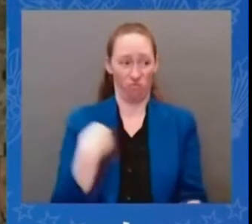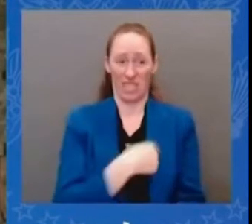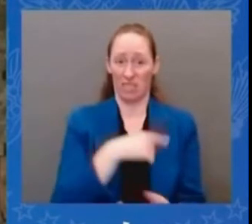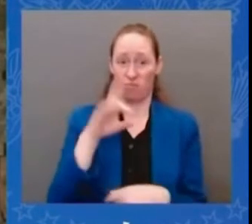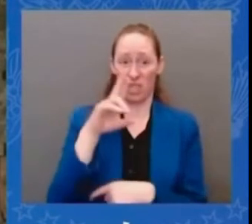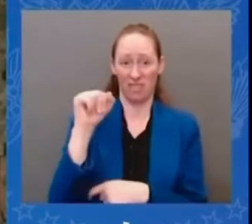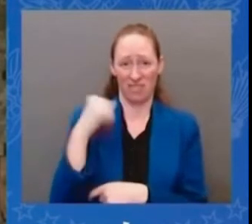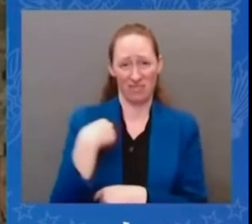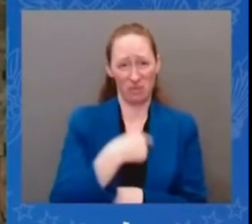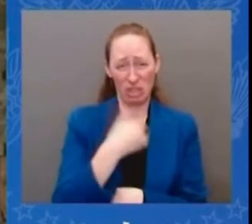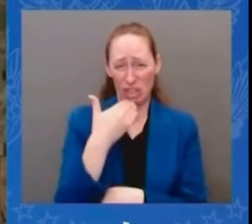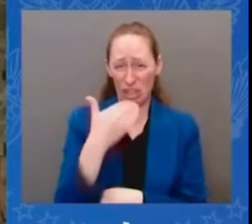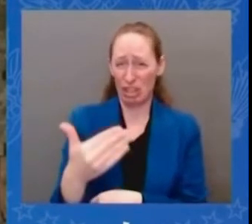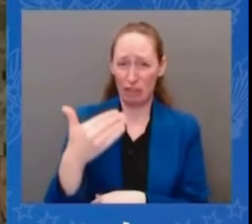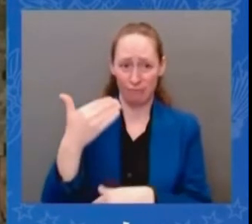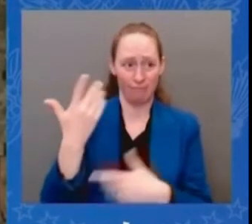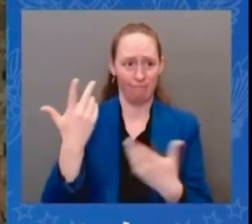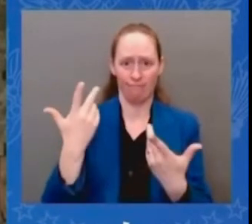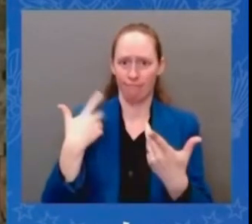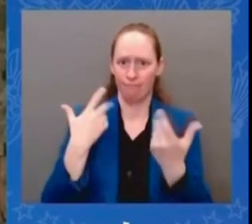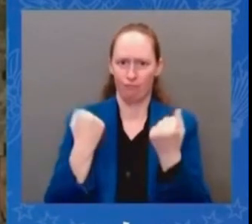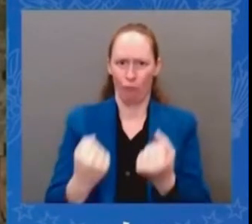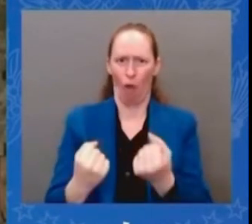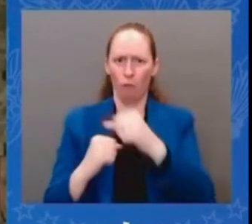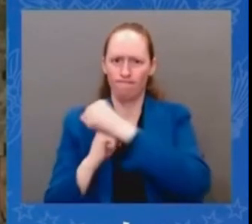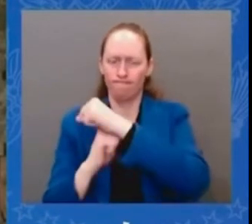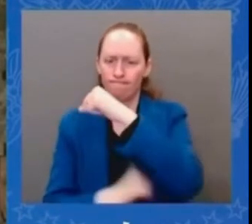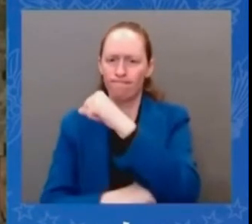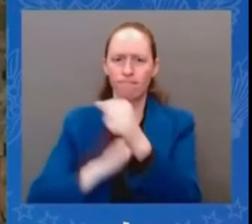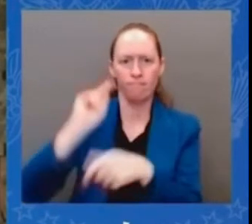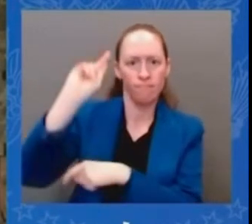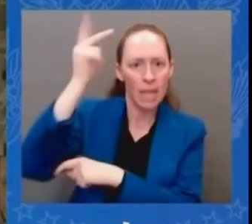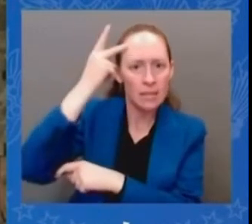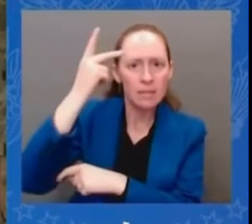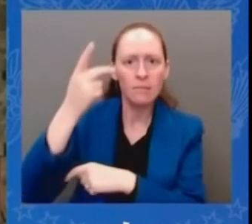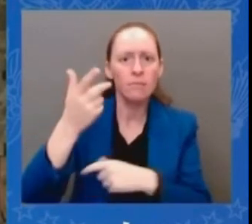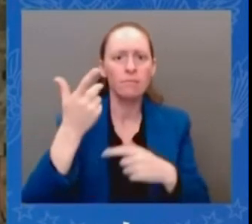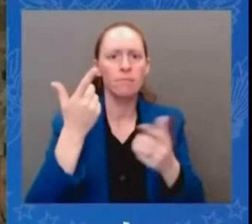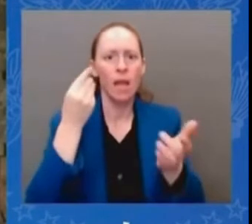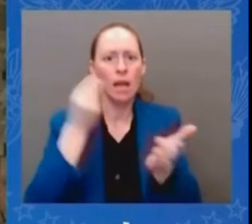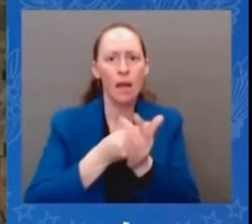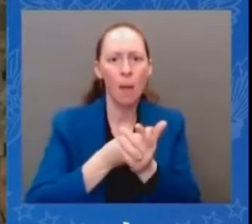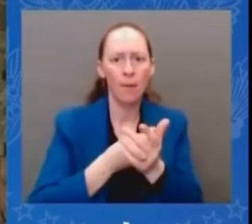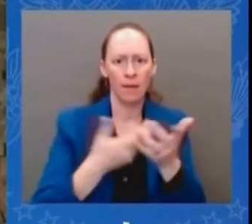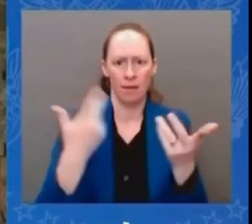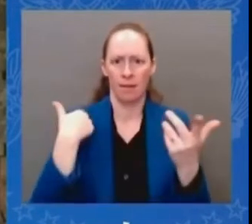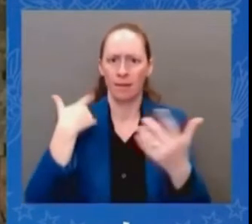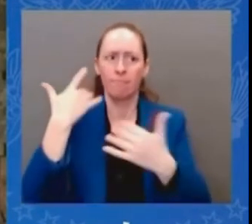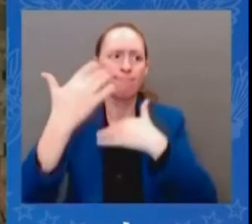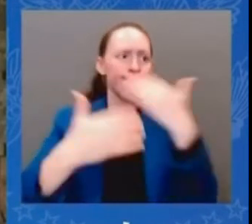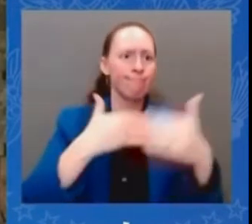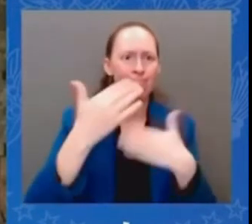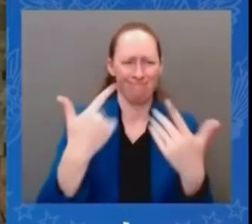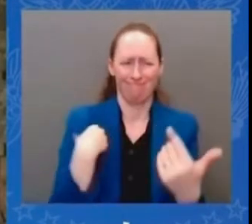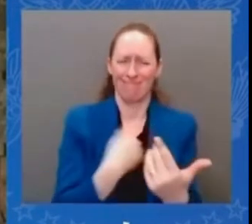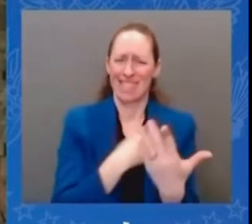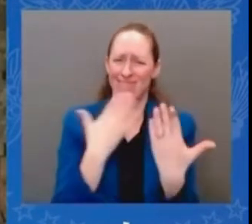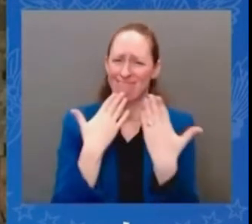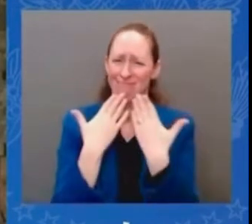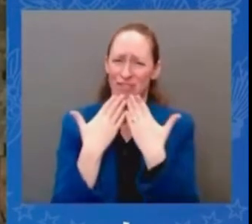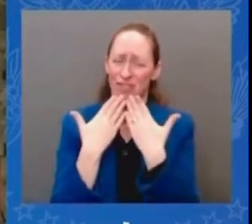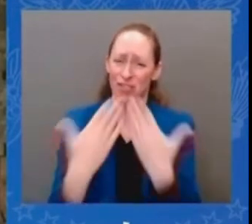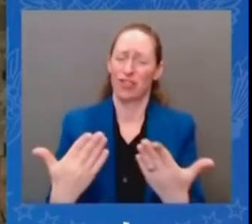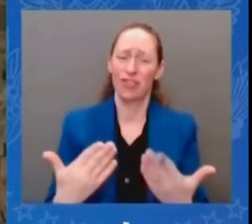around the world and uh i think that uh um i think xi jinping is we agreed